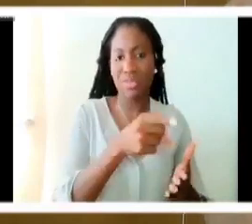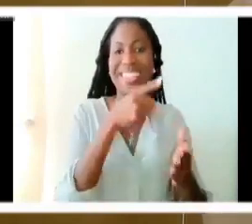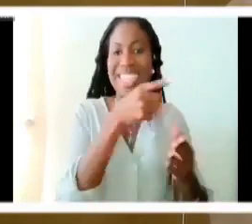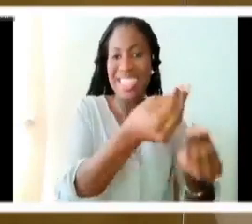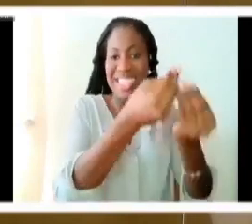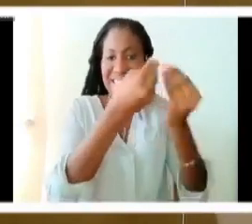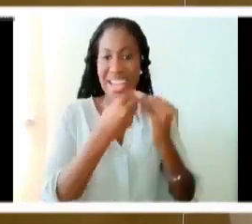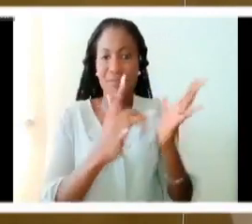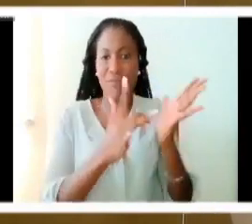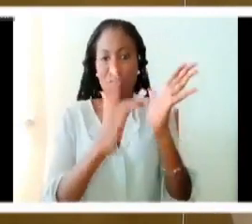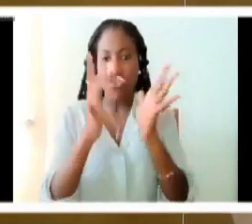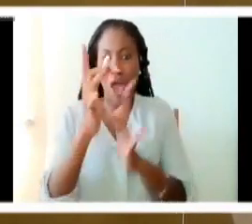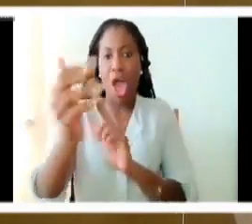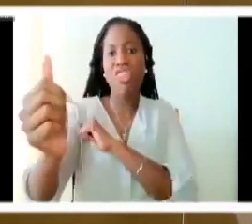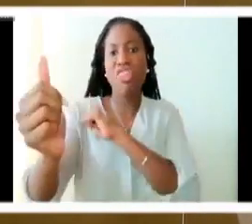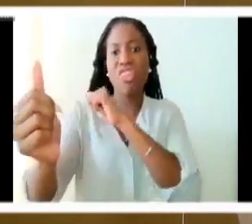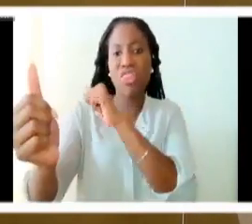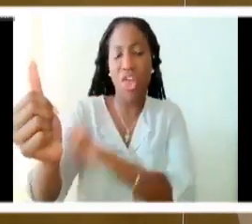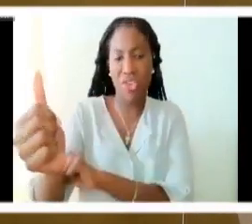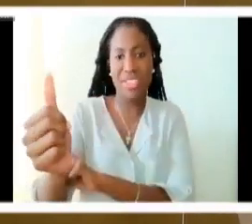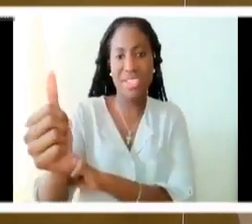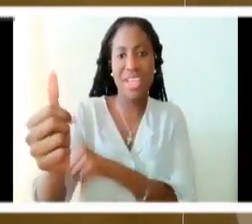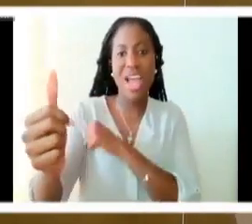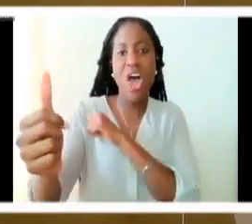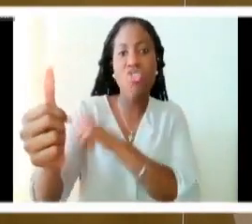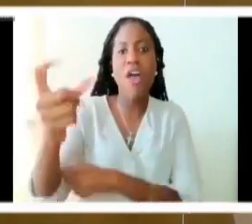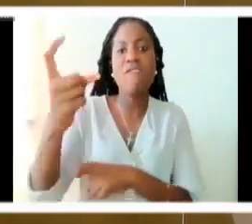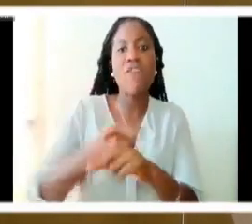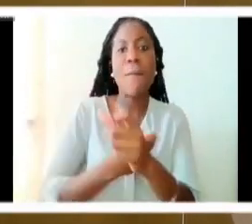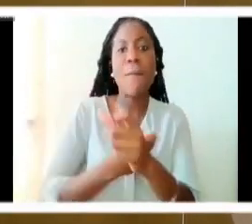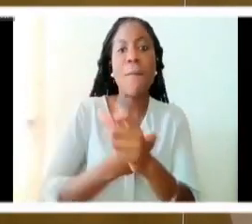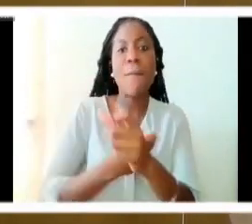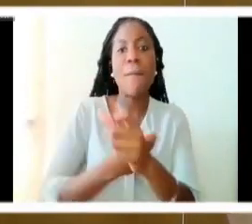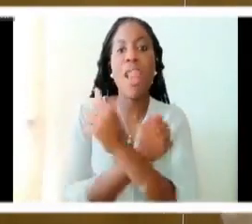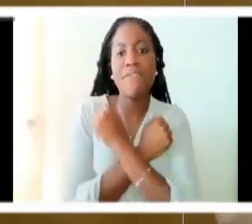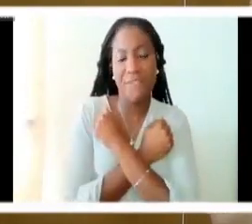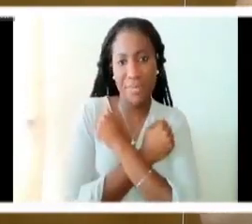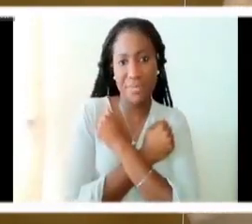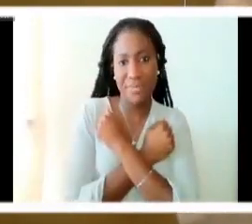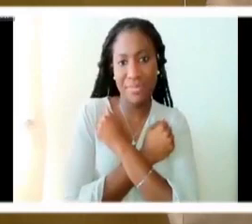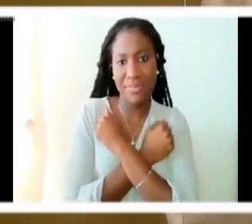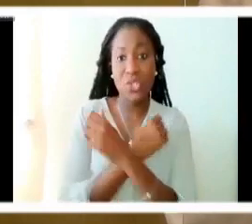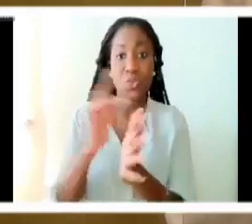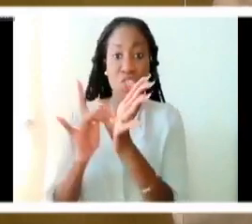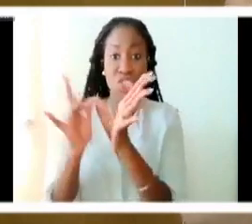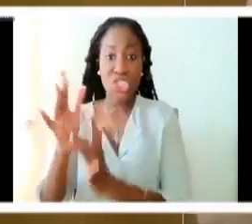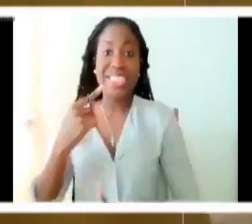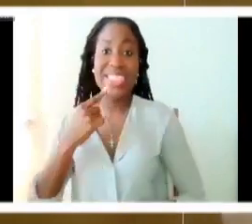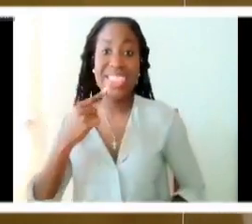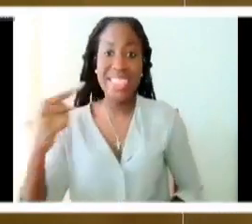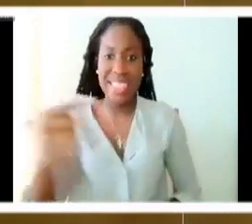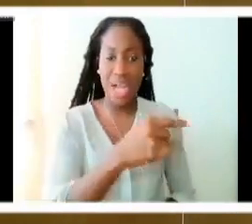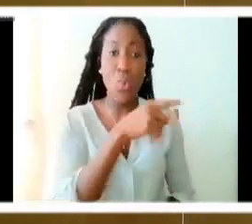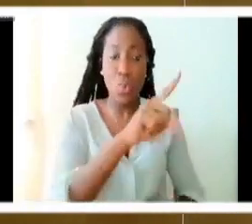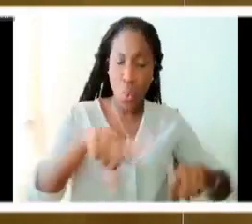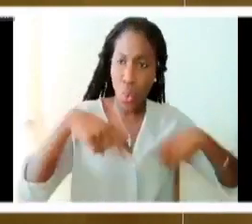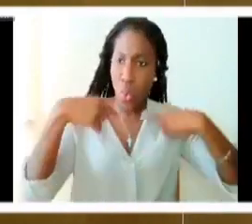his authority comes from love and he says go therefore and make disciples of all nations